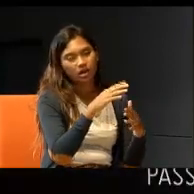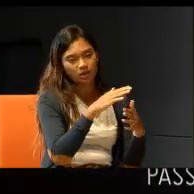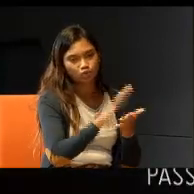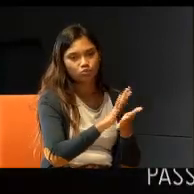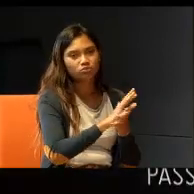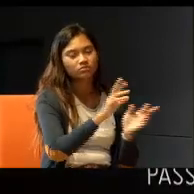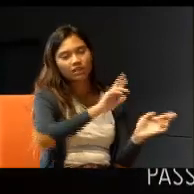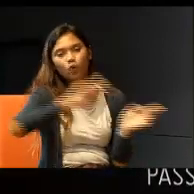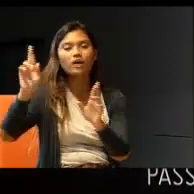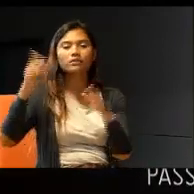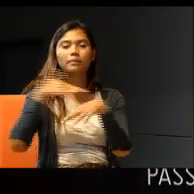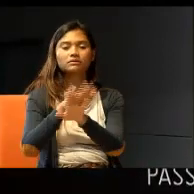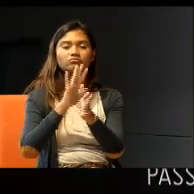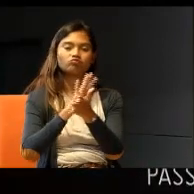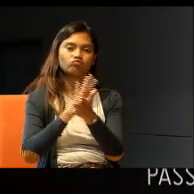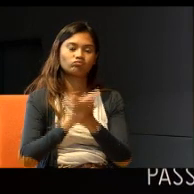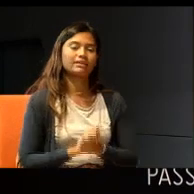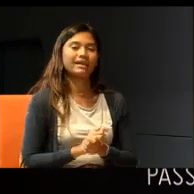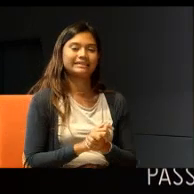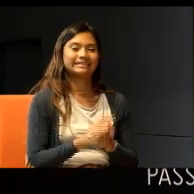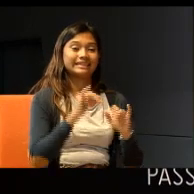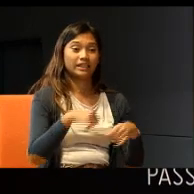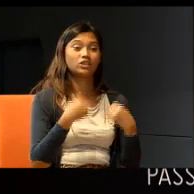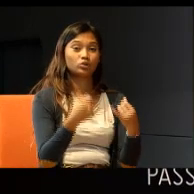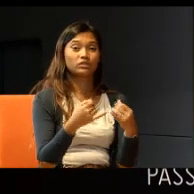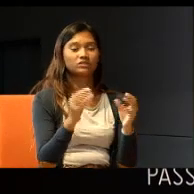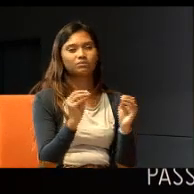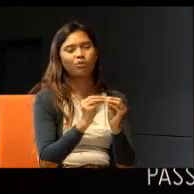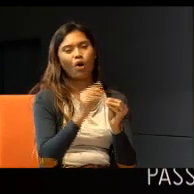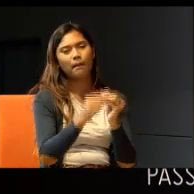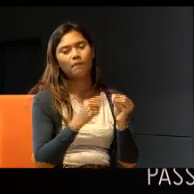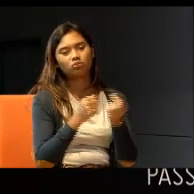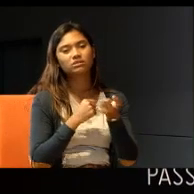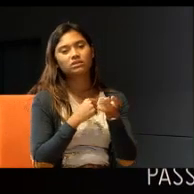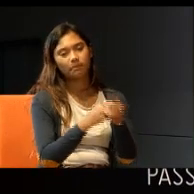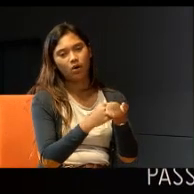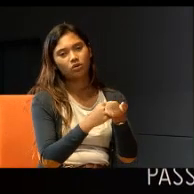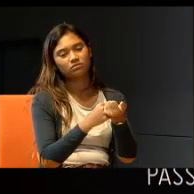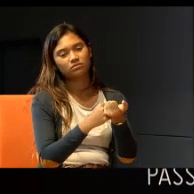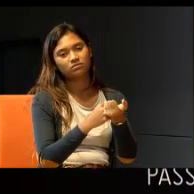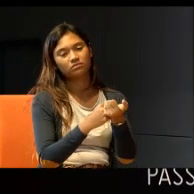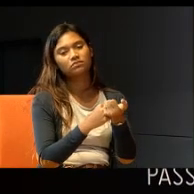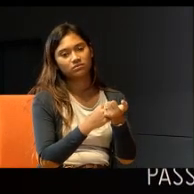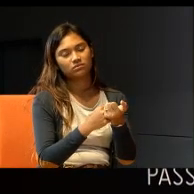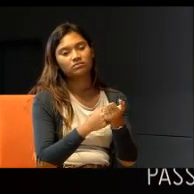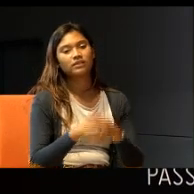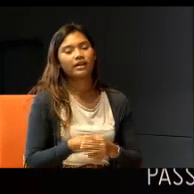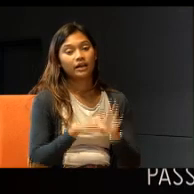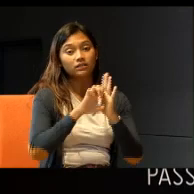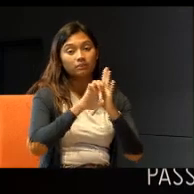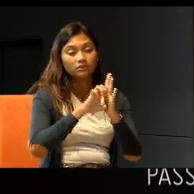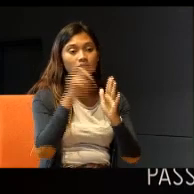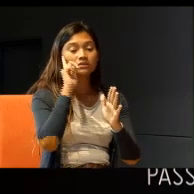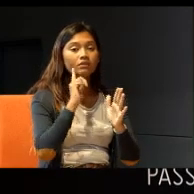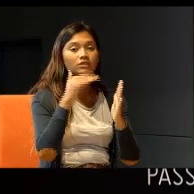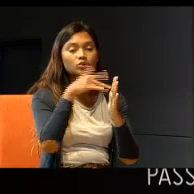So, but, the issues now, is more to do with, support, the amount of support. For example, the deaf student, in classroom,